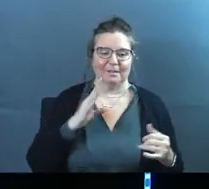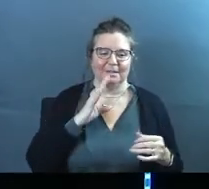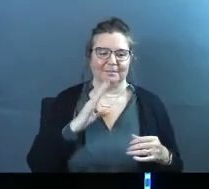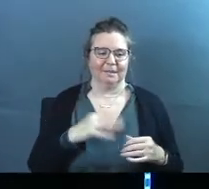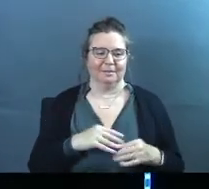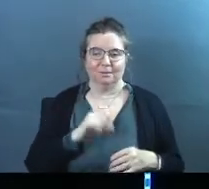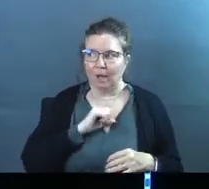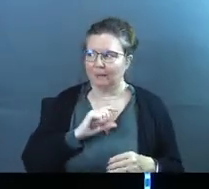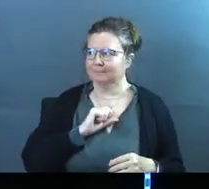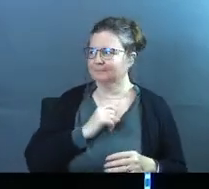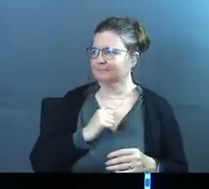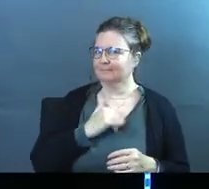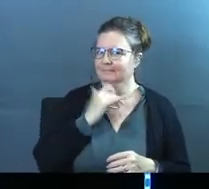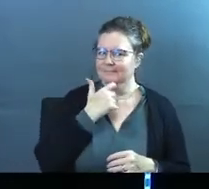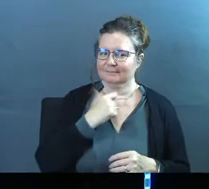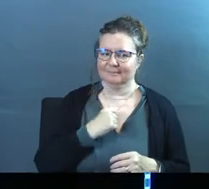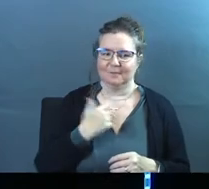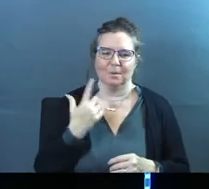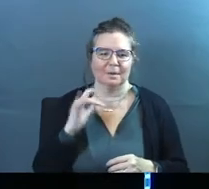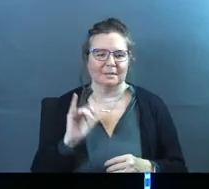I mean?